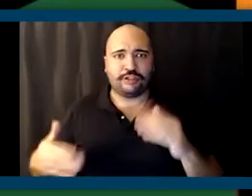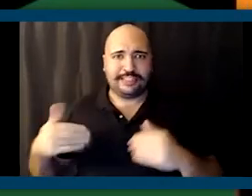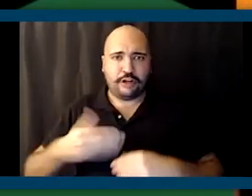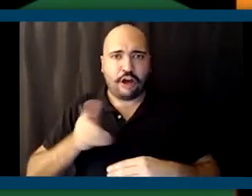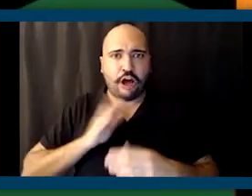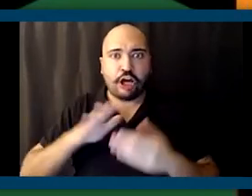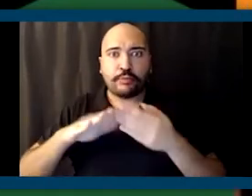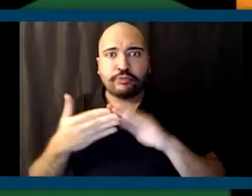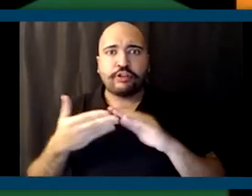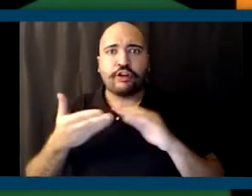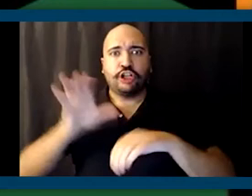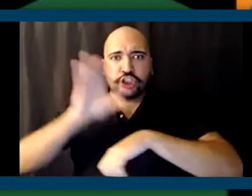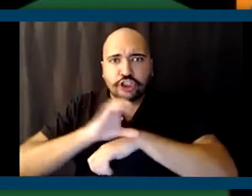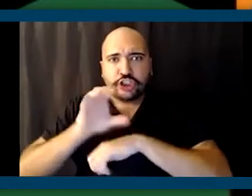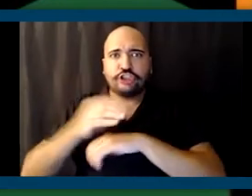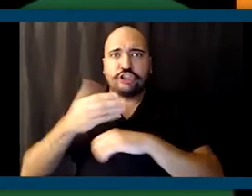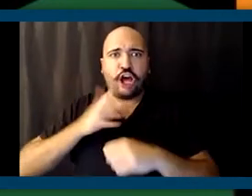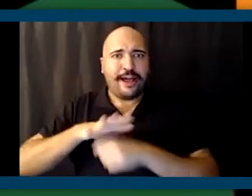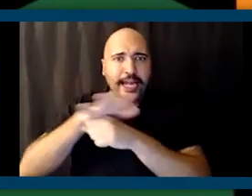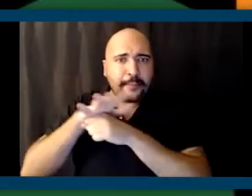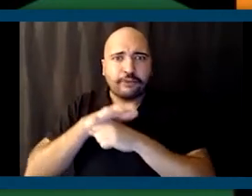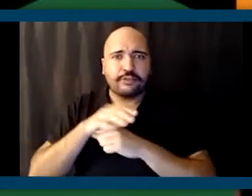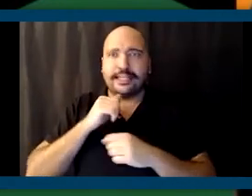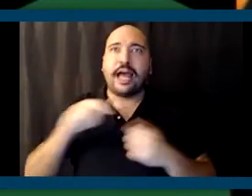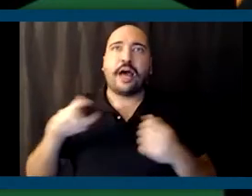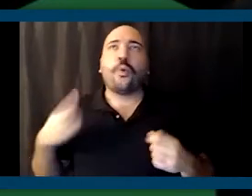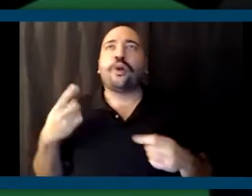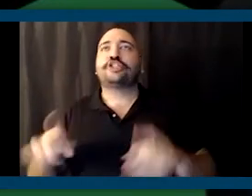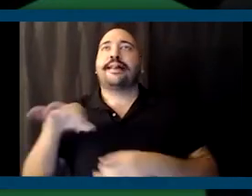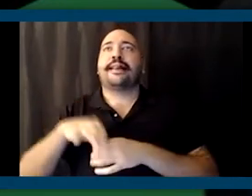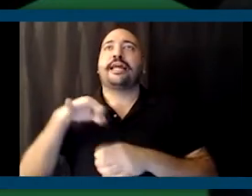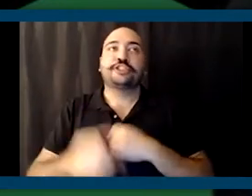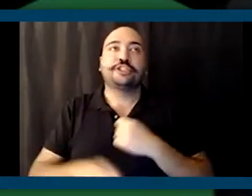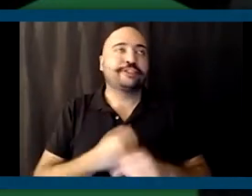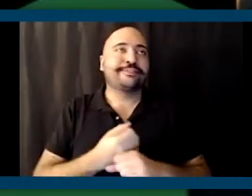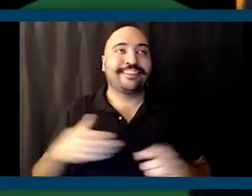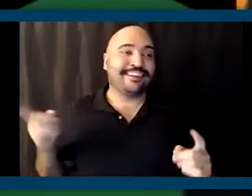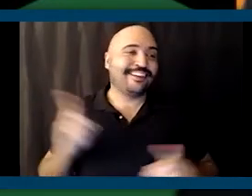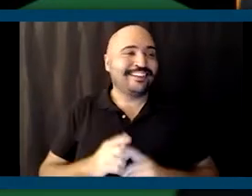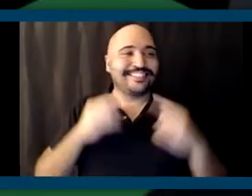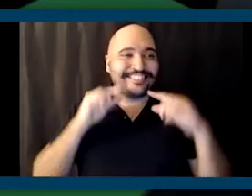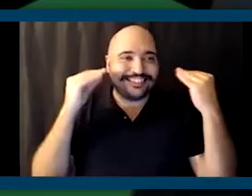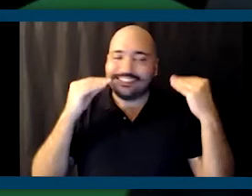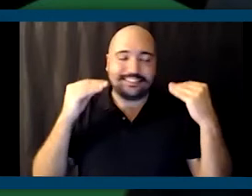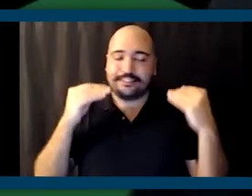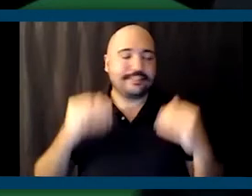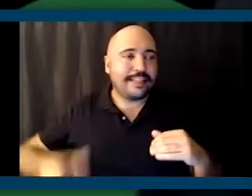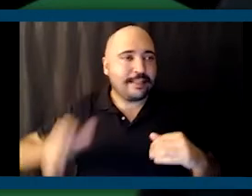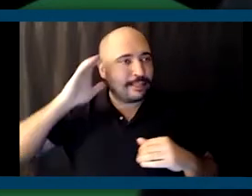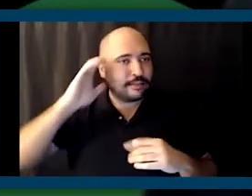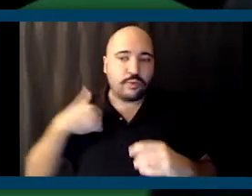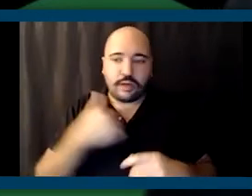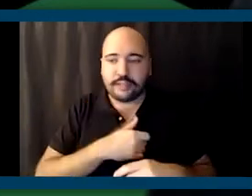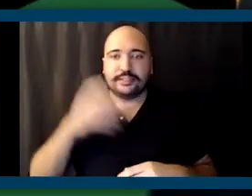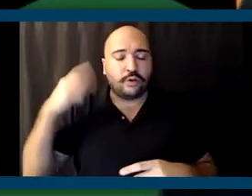our churches, and in our neighborhoods, and not just during election years. That means listening to us, listening to our solutions,